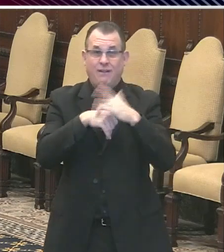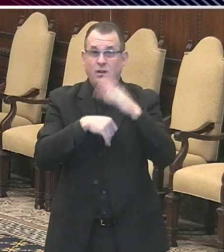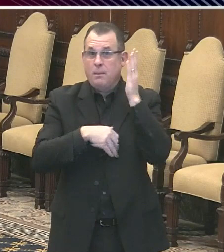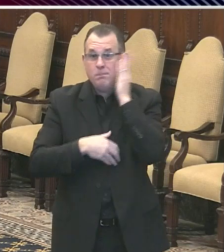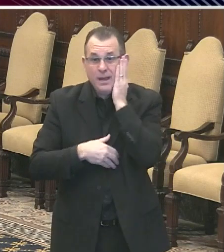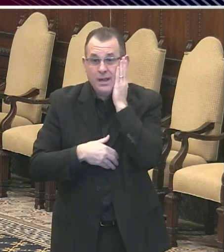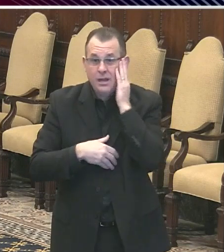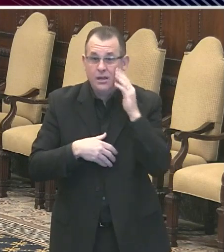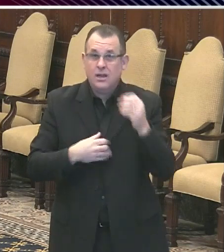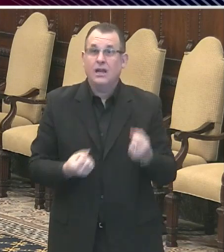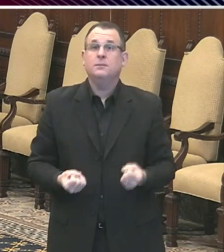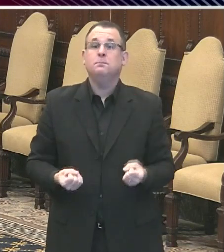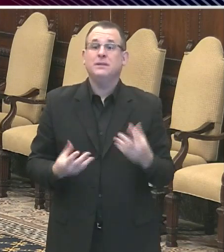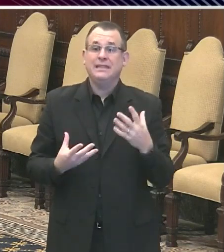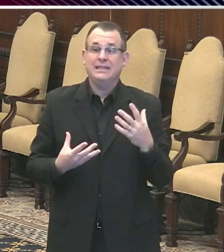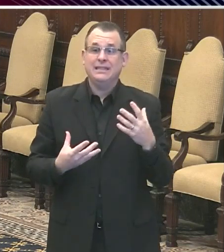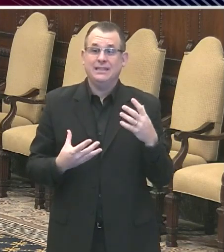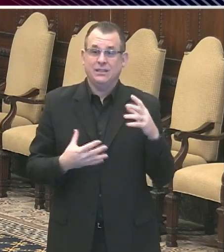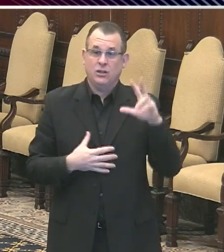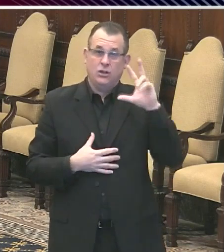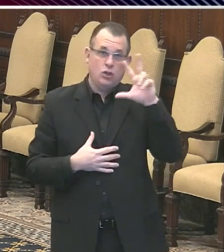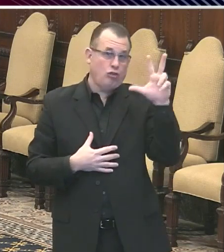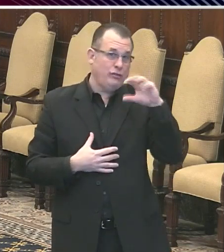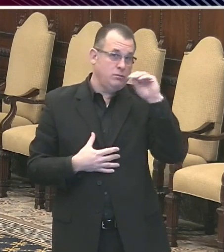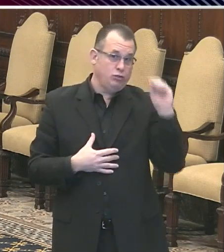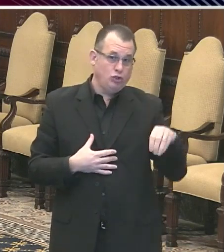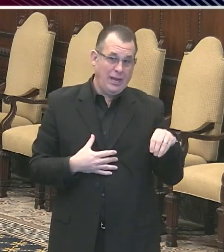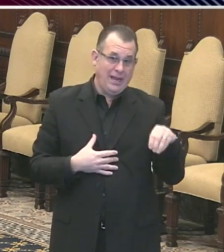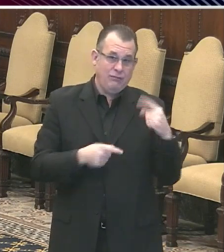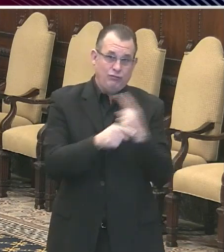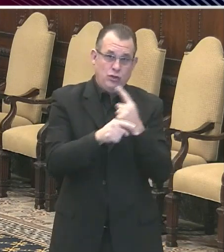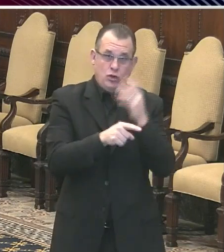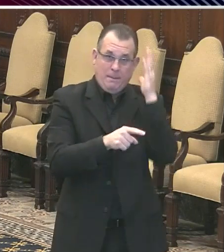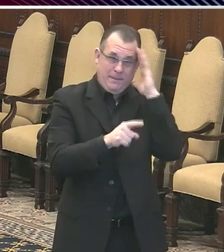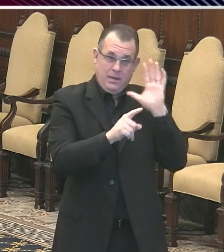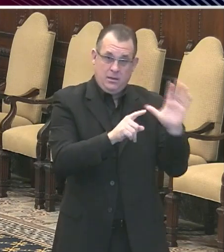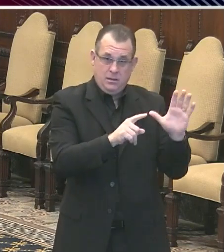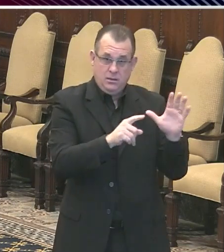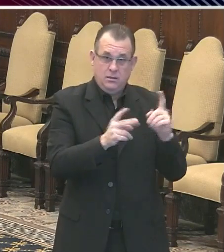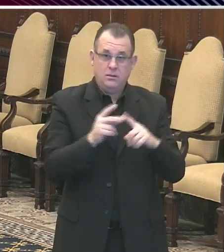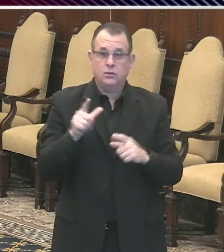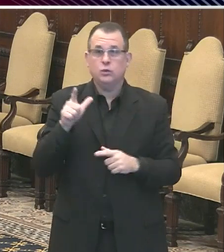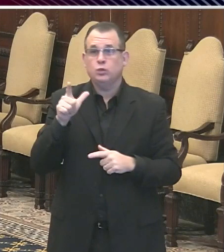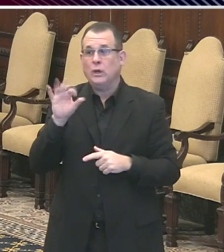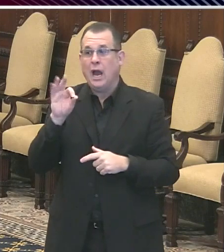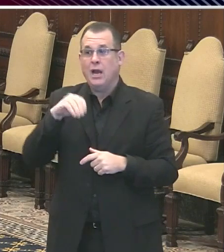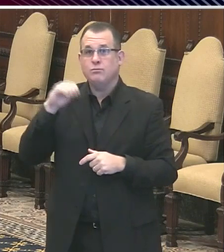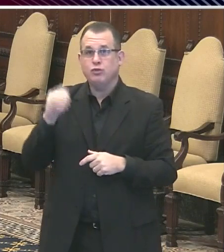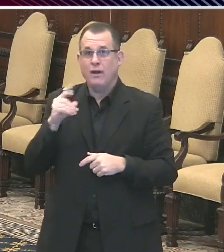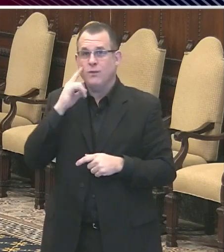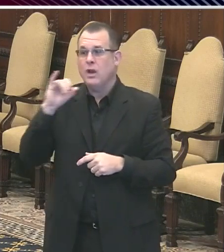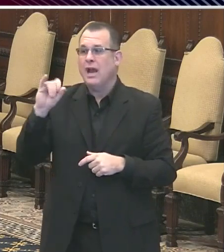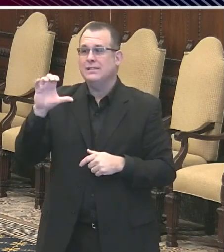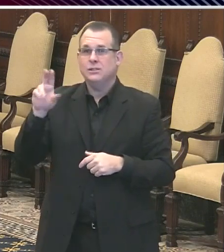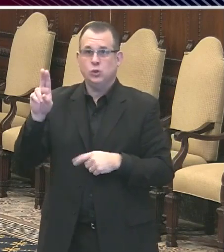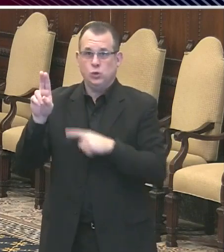region-wide. Those numbers are a little bit higher than where we were on Friday. So there may be signs that we're getting past the peak for our hospitalized patients as well.